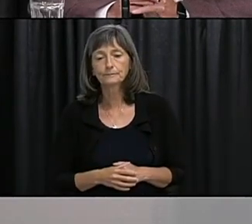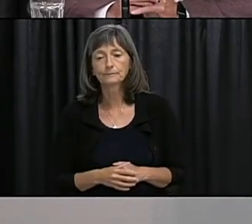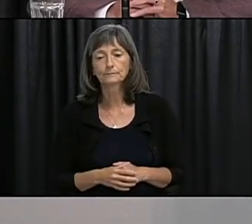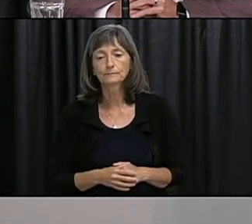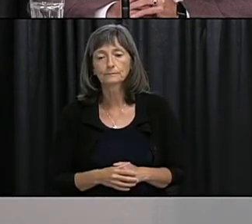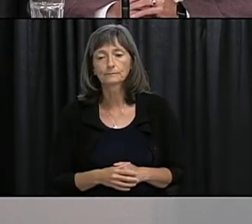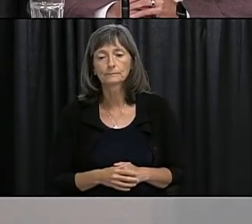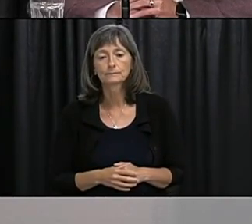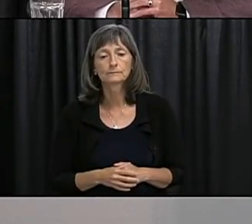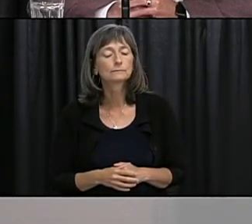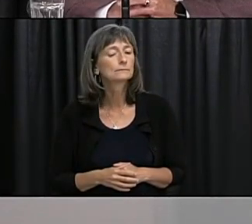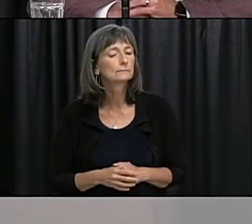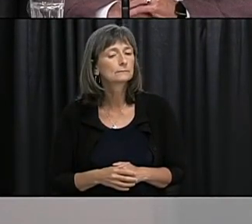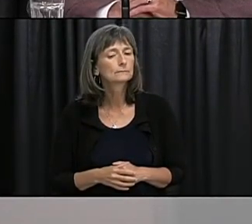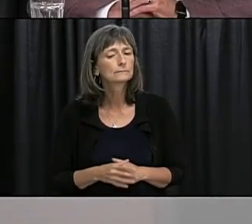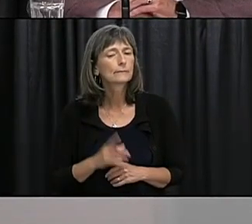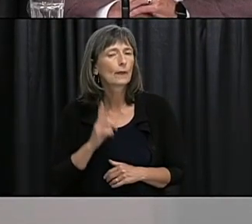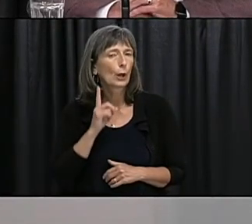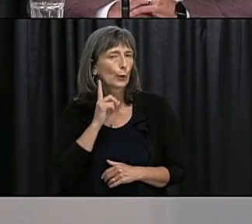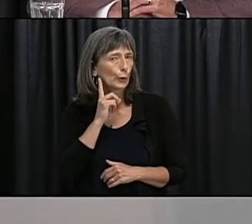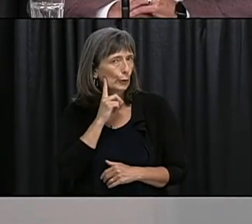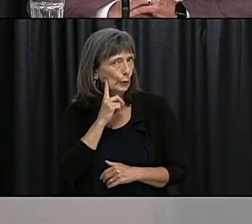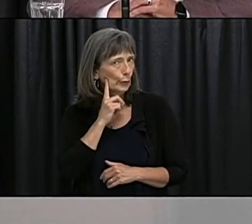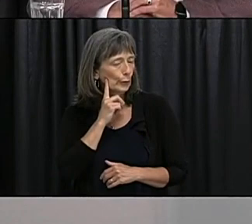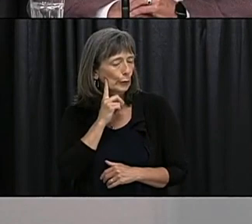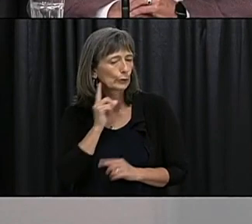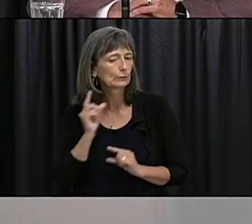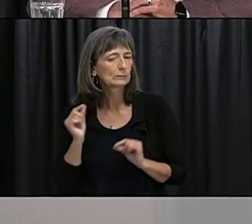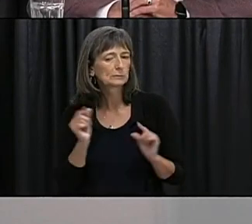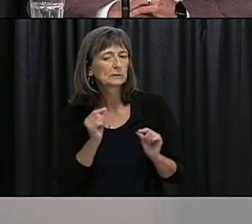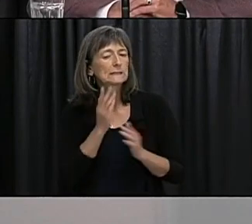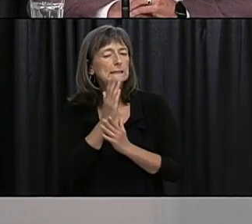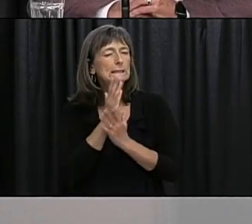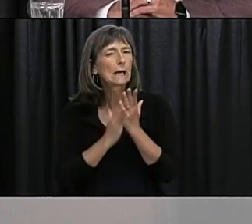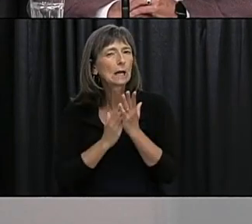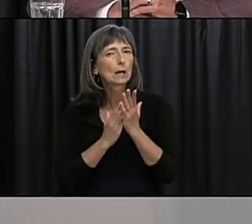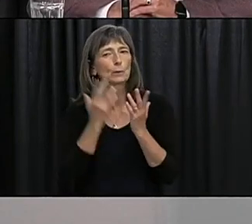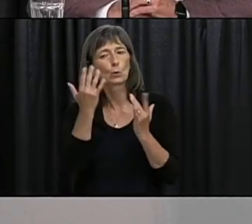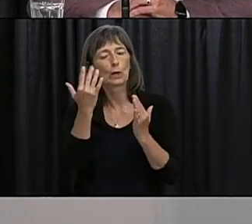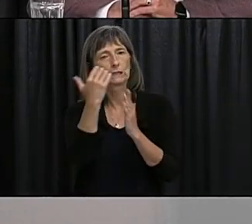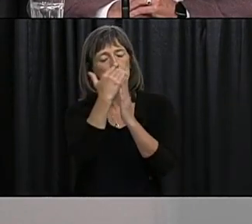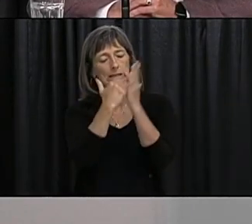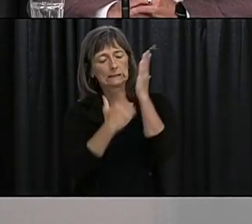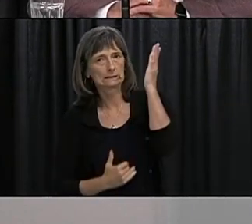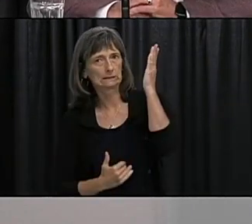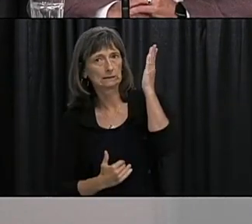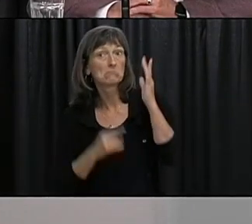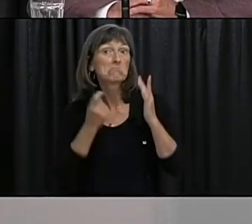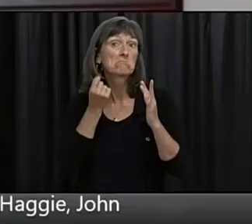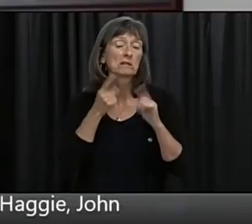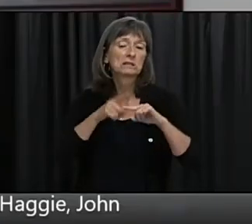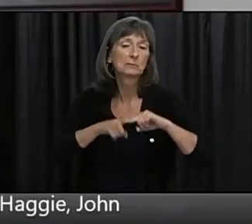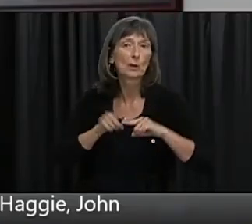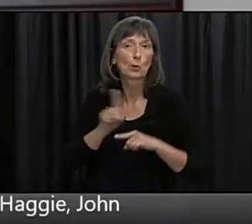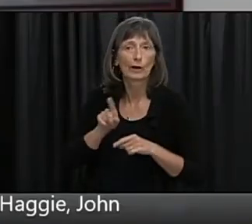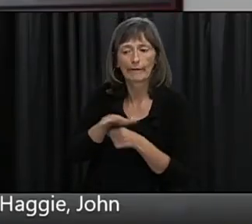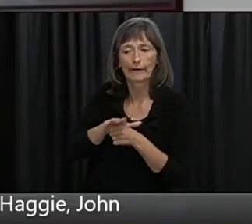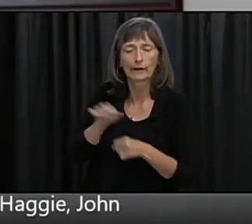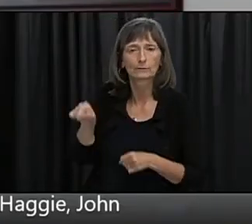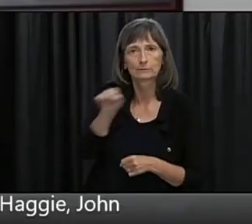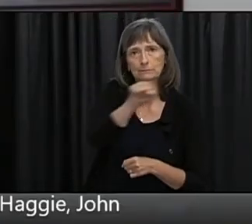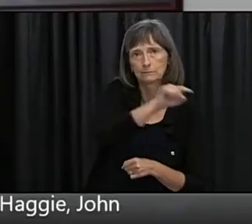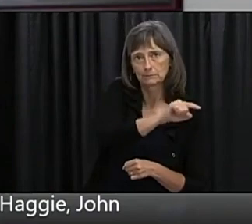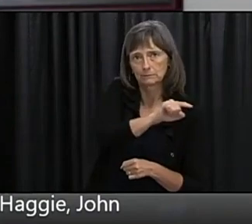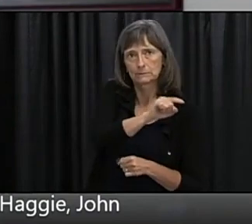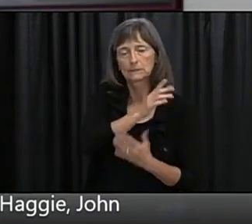I heard that there are still varying wait lists depending on what part of the province you're in and I'm wondering